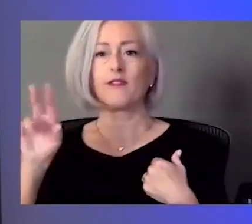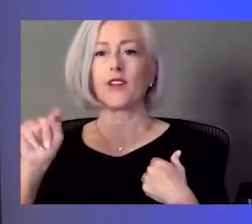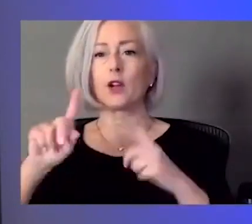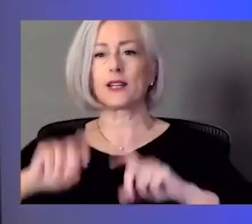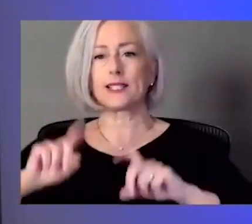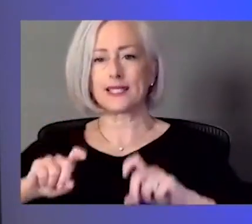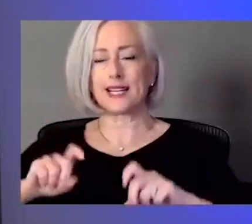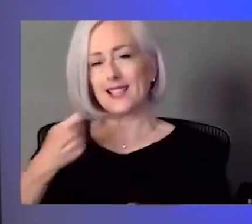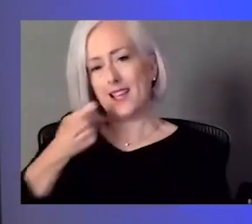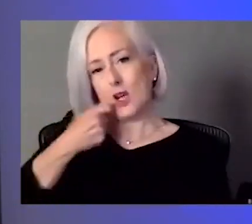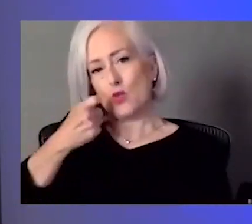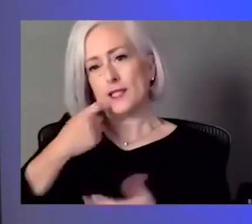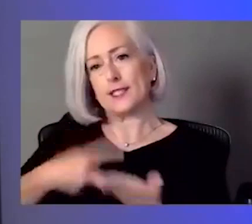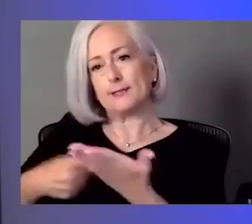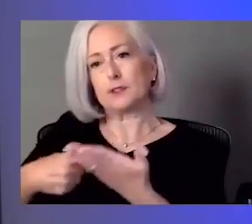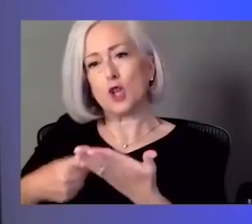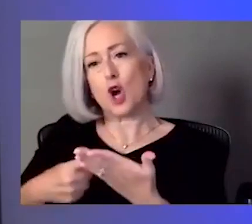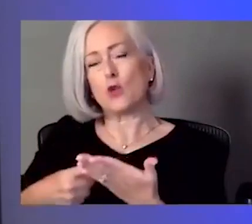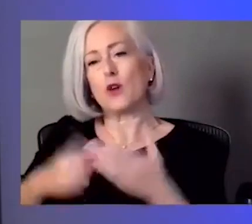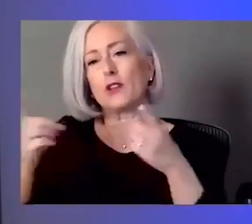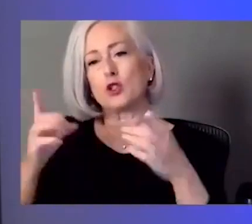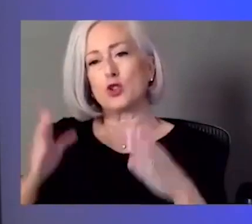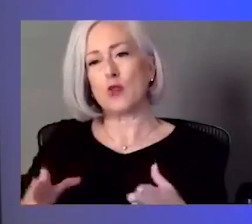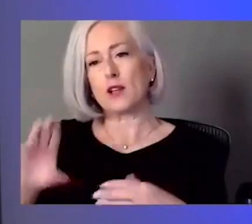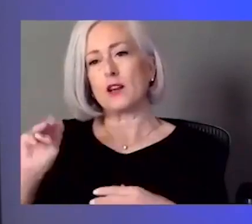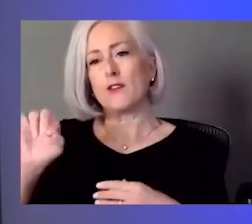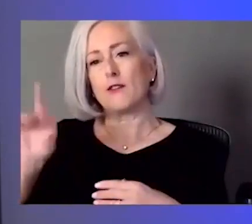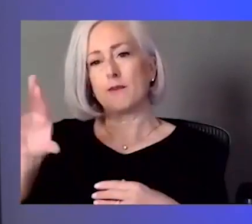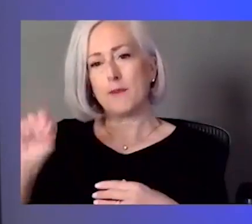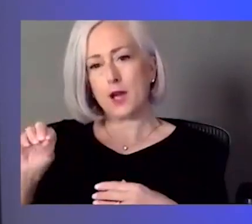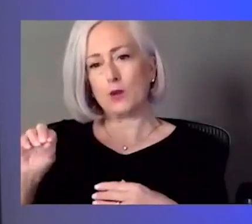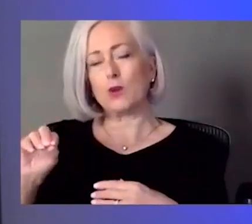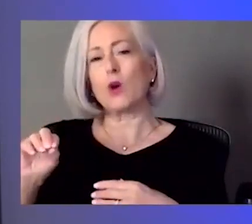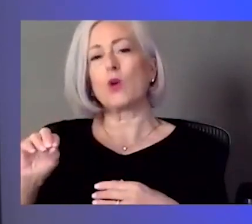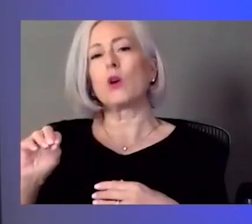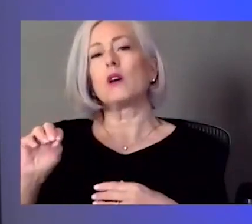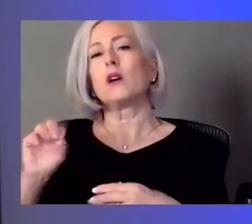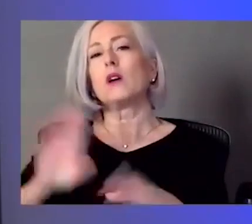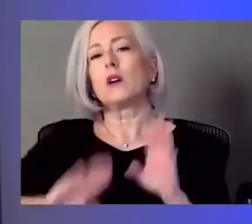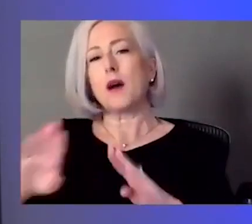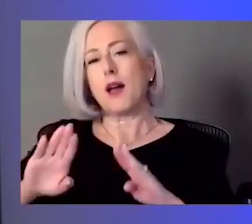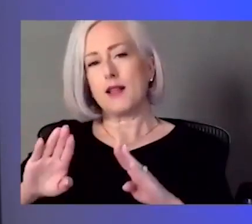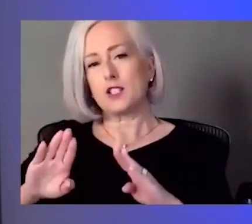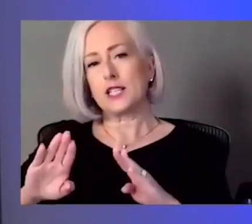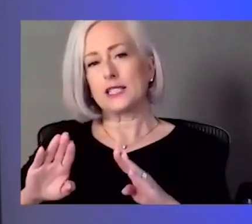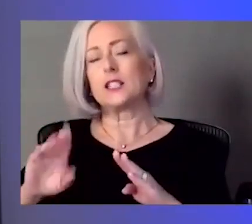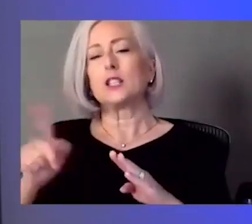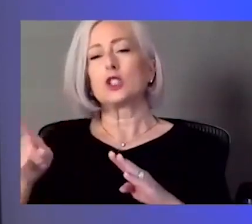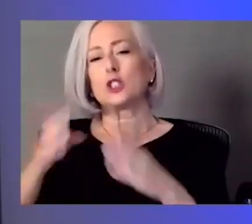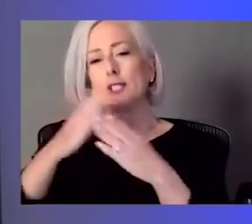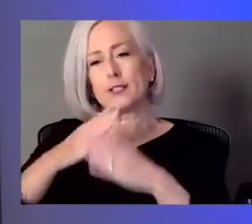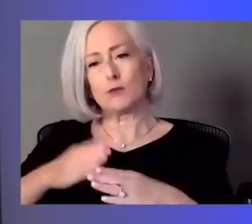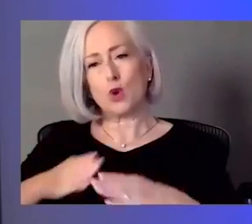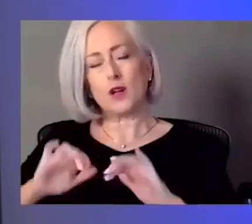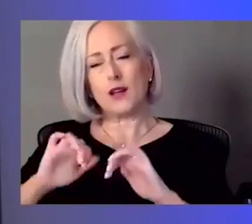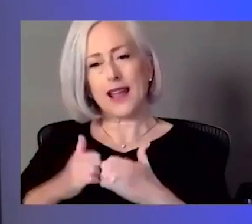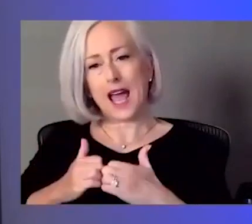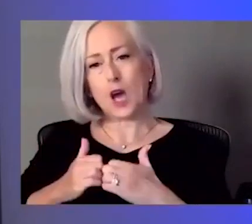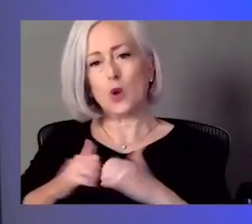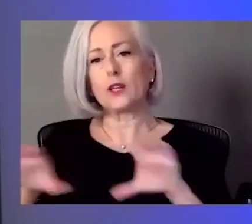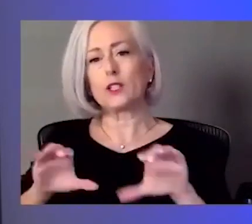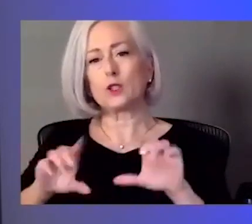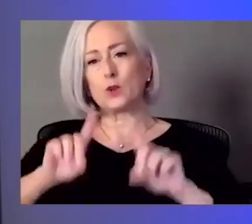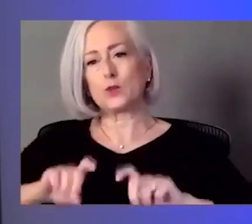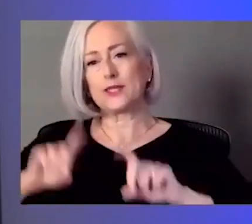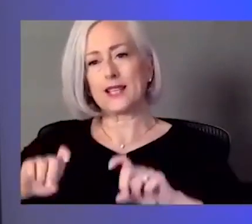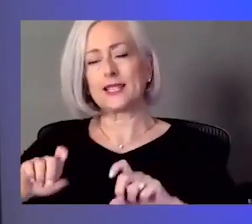um, and she had provided, um, the breakdown of the number of tests that we've sent for variant testing. Um, we don't always get the result back,